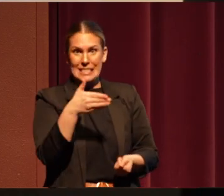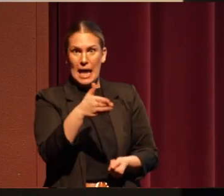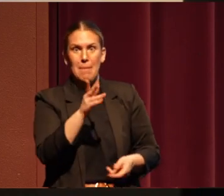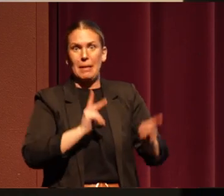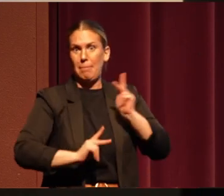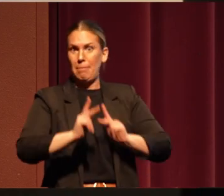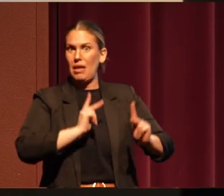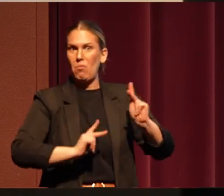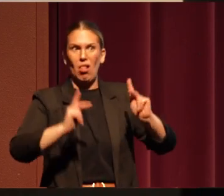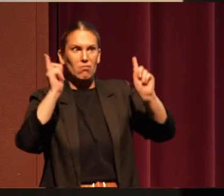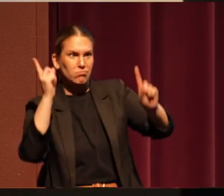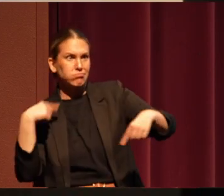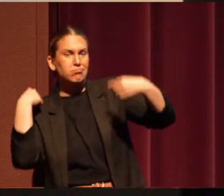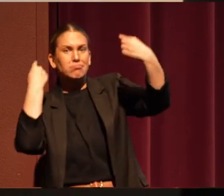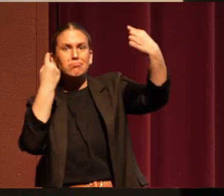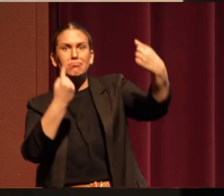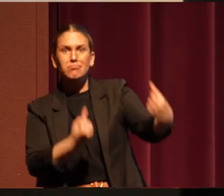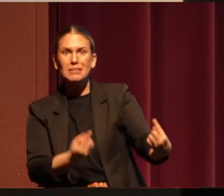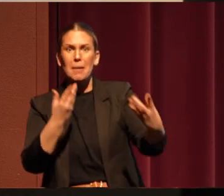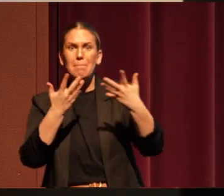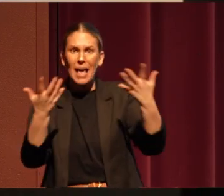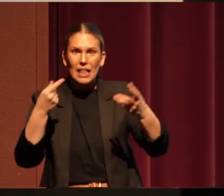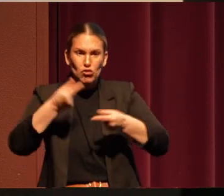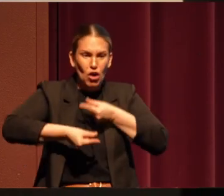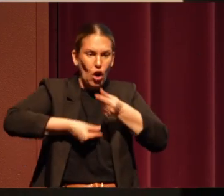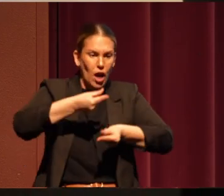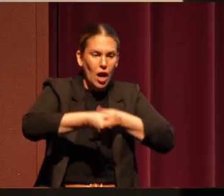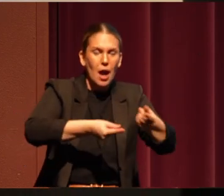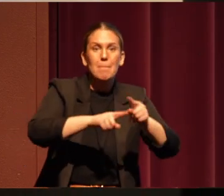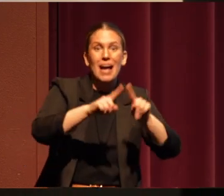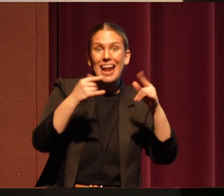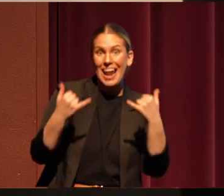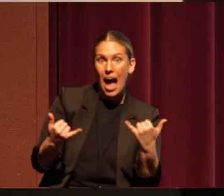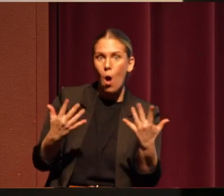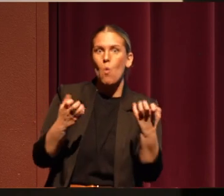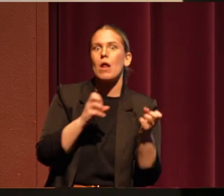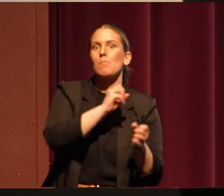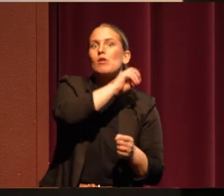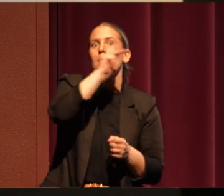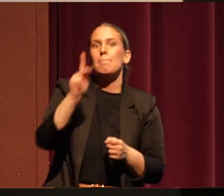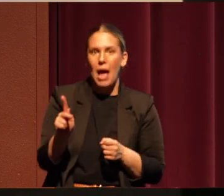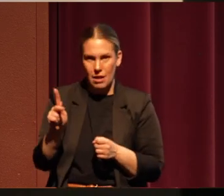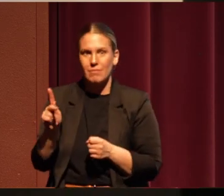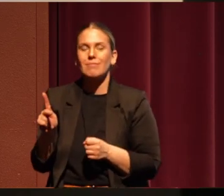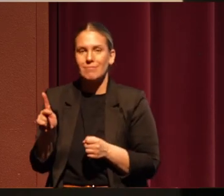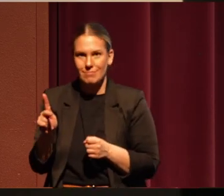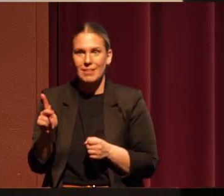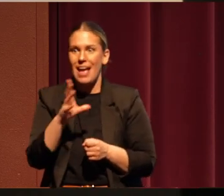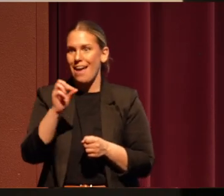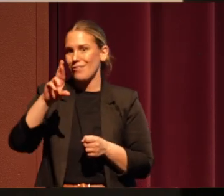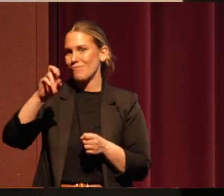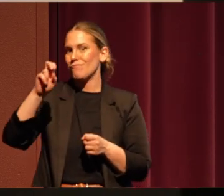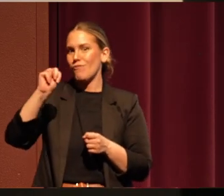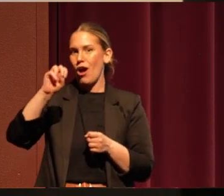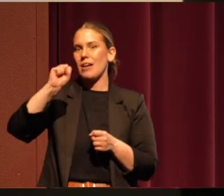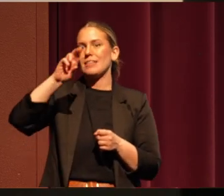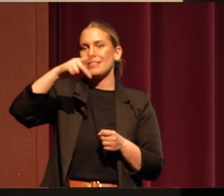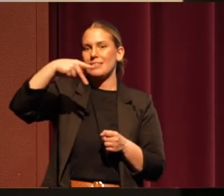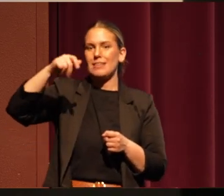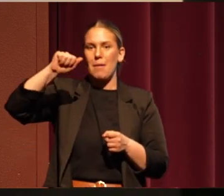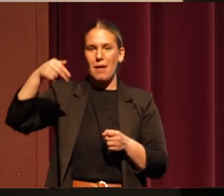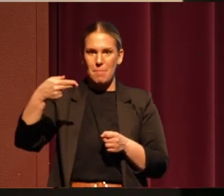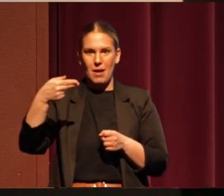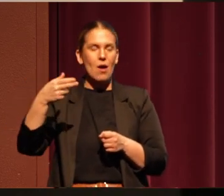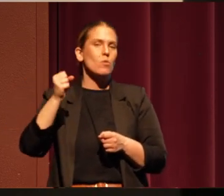But we're bringing the taste back to the people through allyship with our neighbors and Ron Suppa and the Confederated Tribes of Warm